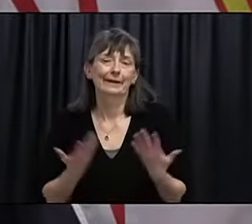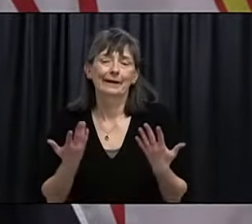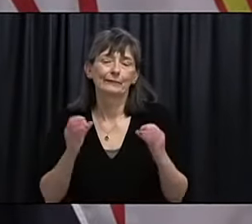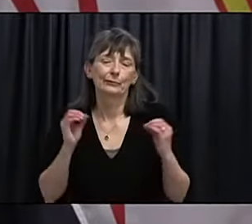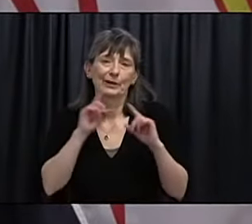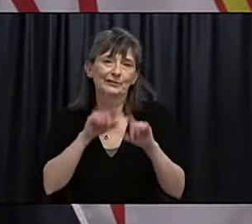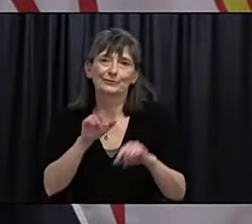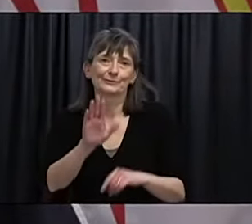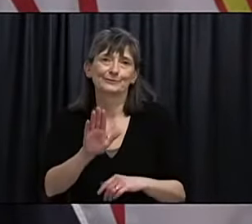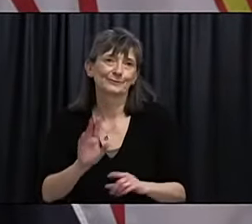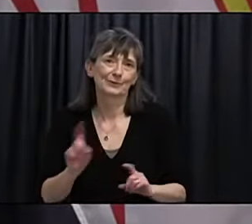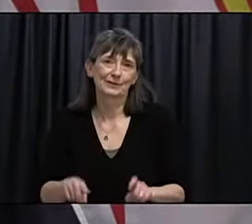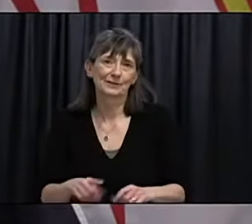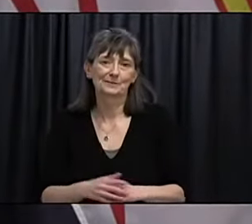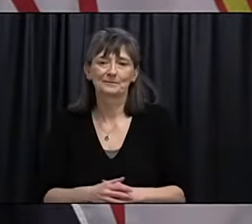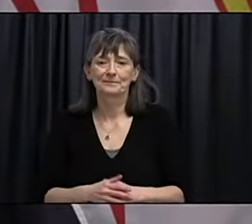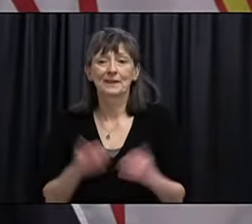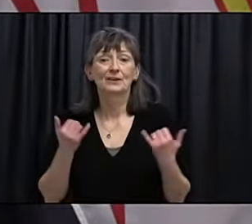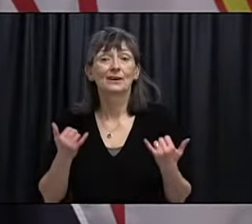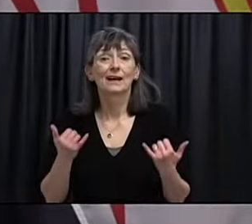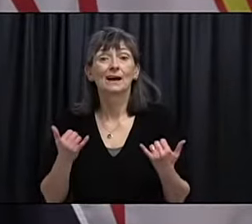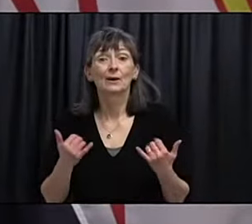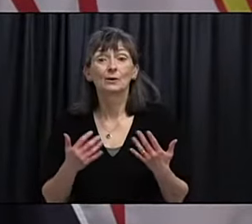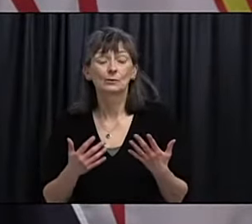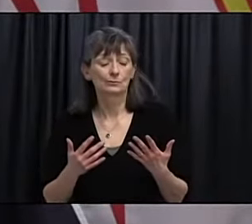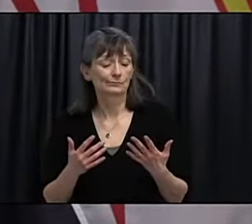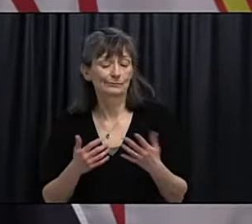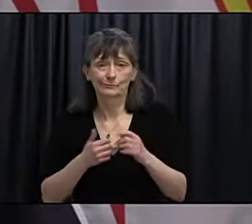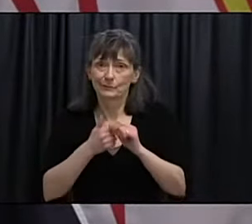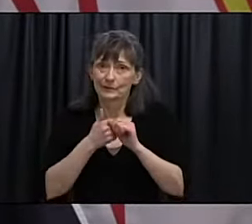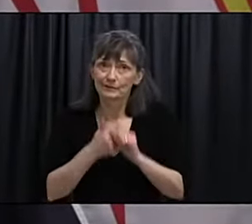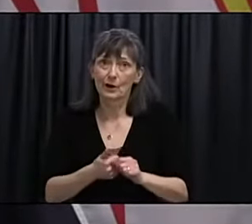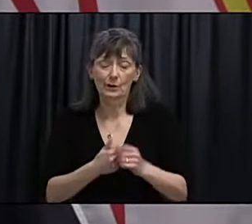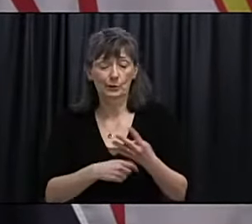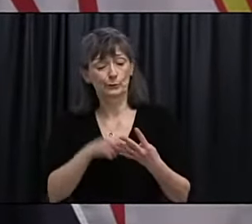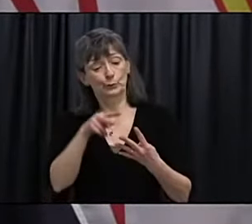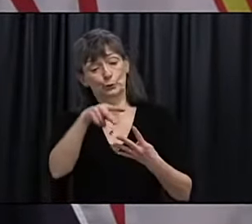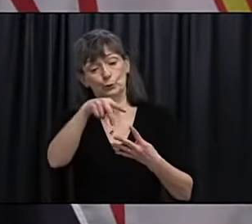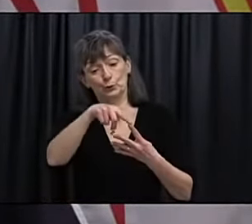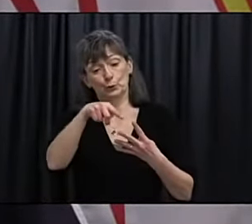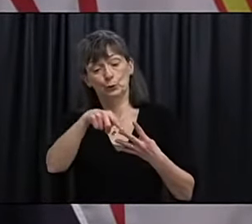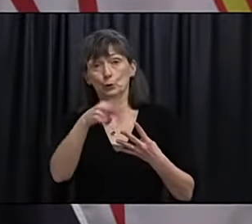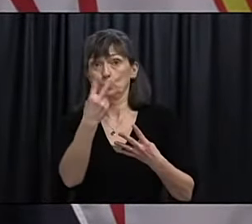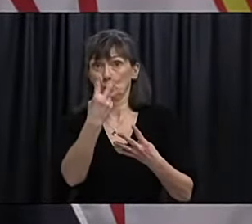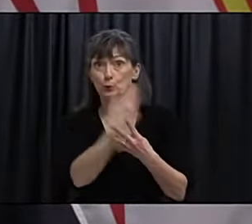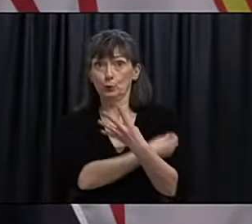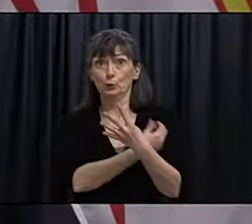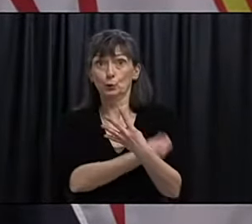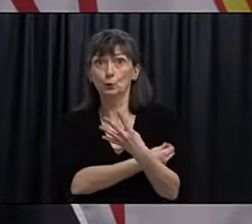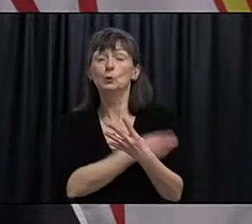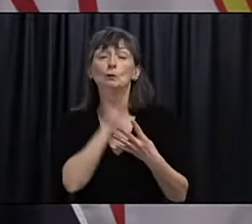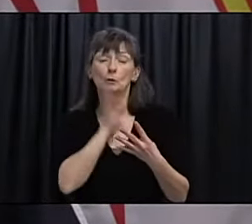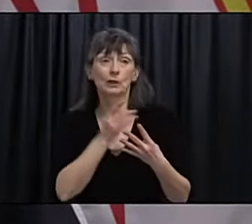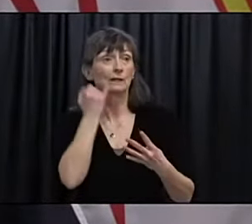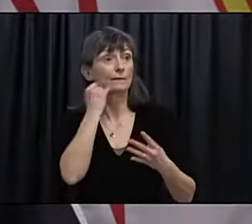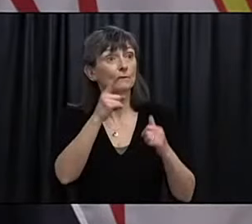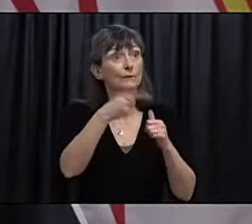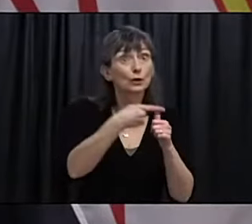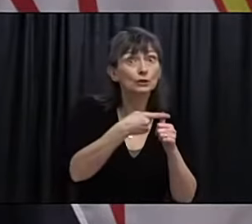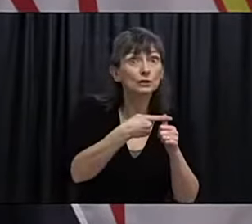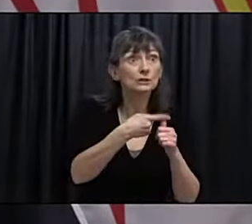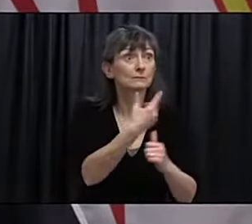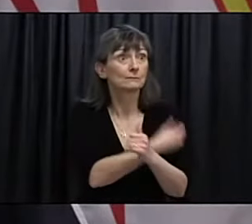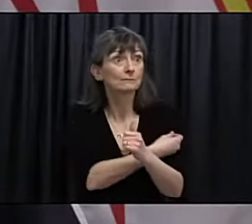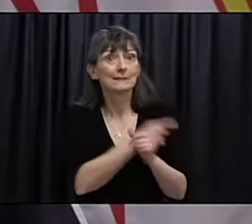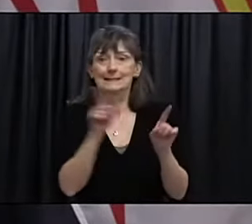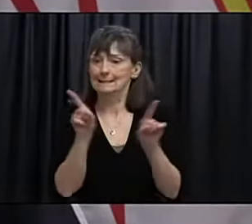answer to that question. Our goal is to, for two-dose schedules, is to complete the two doses with the